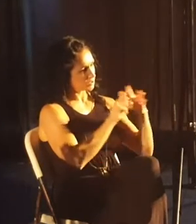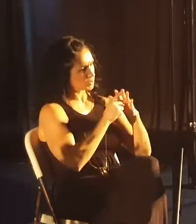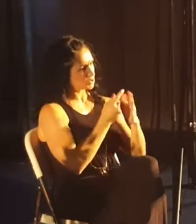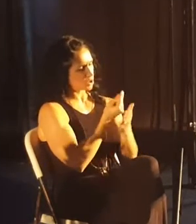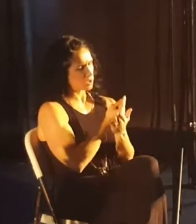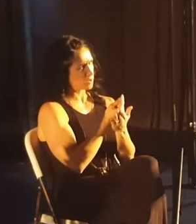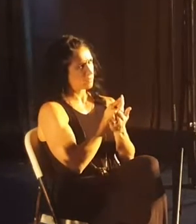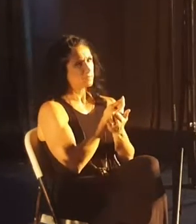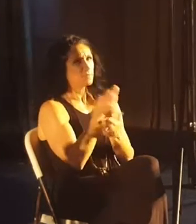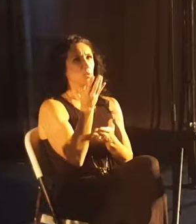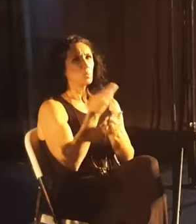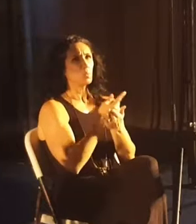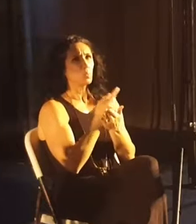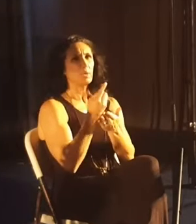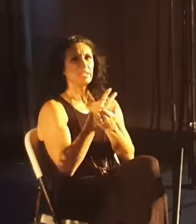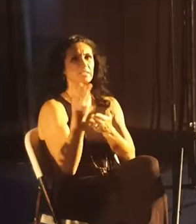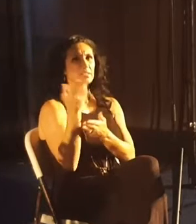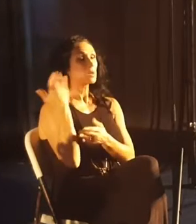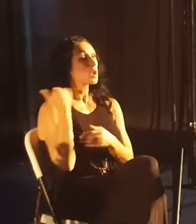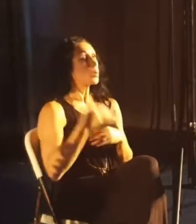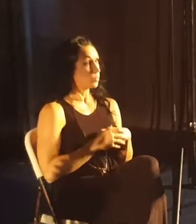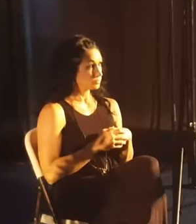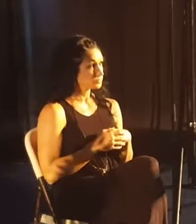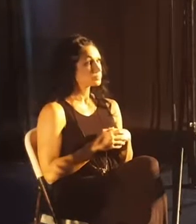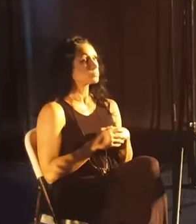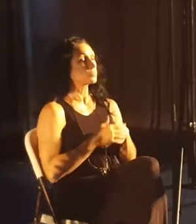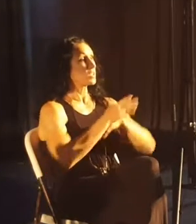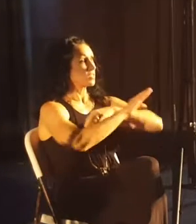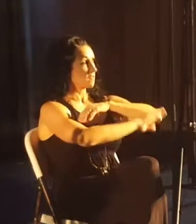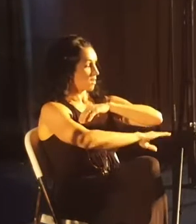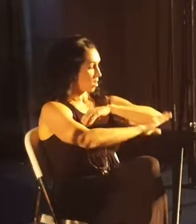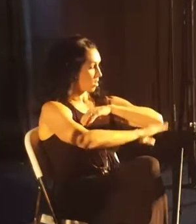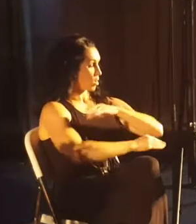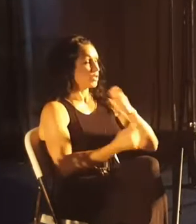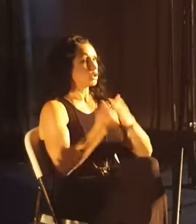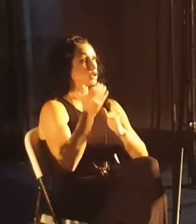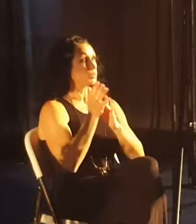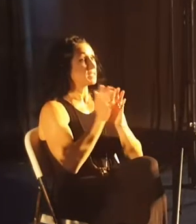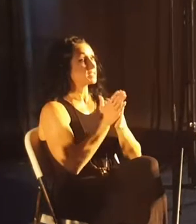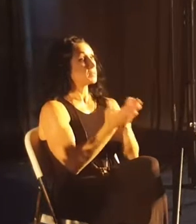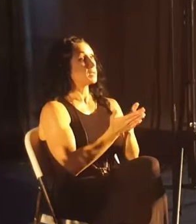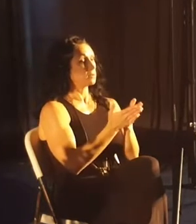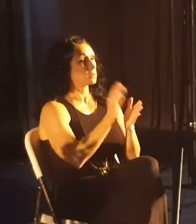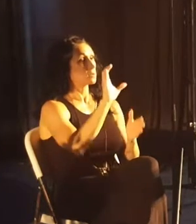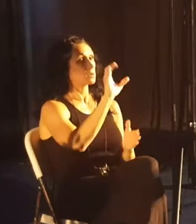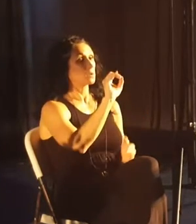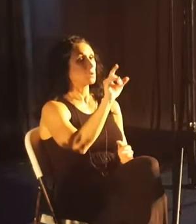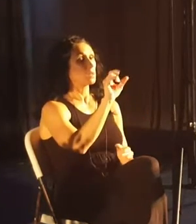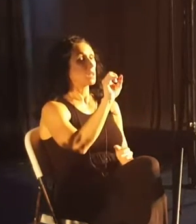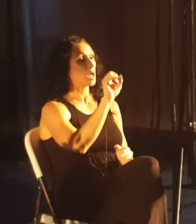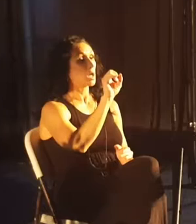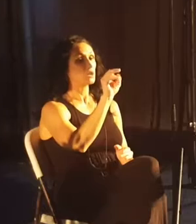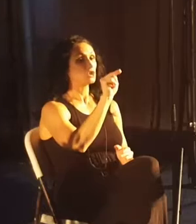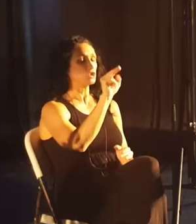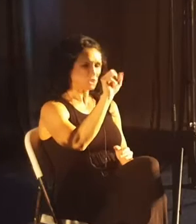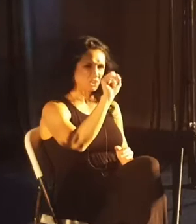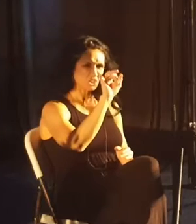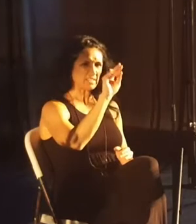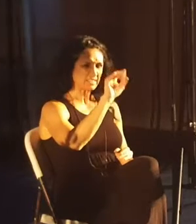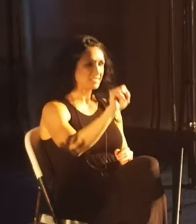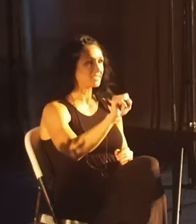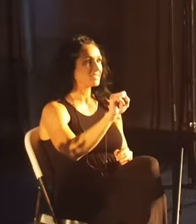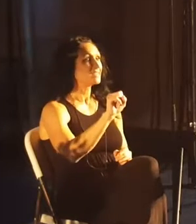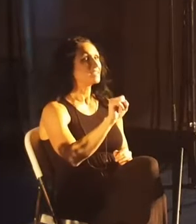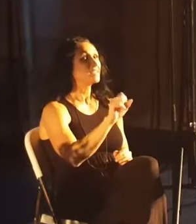a few weeks ago, and we're going to be doing this entire fall on the New Testament book of Colossians. Colossians is a letter in the New